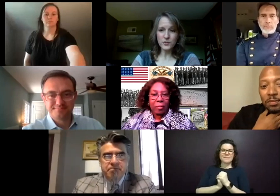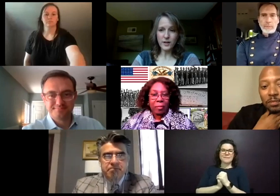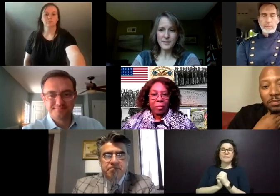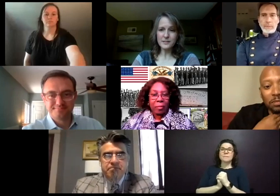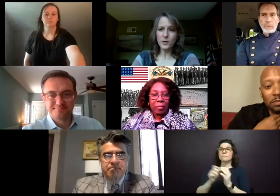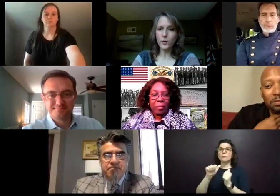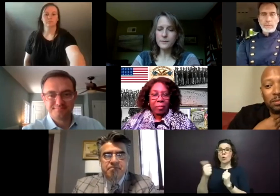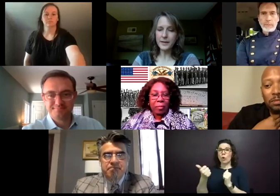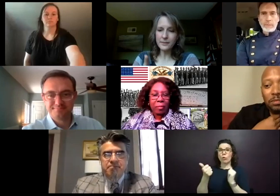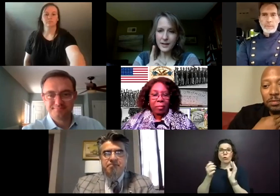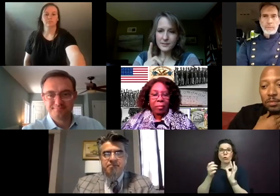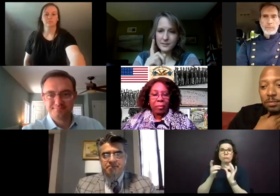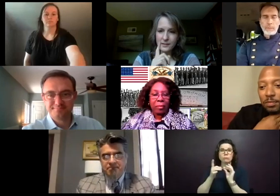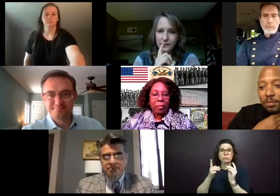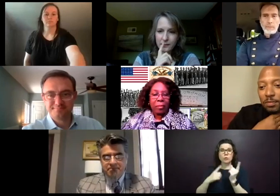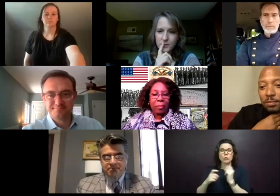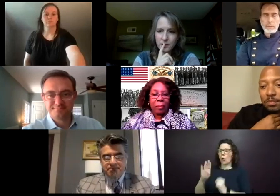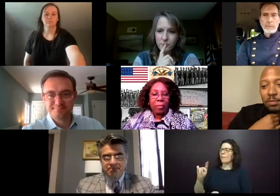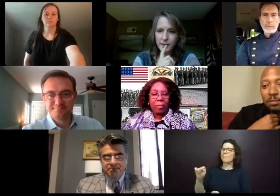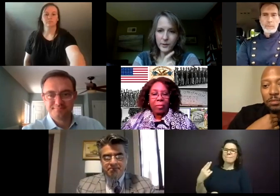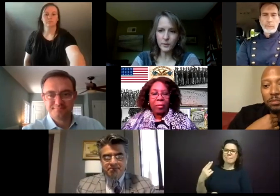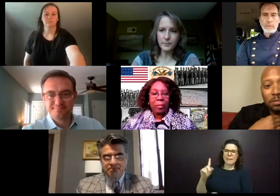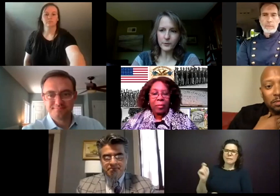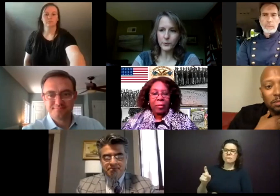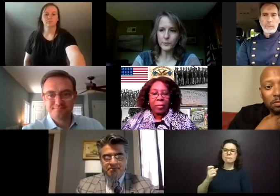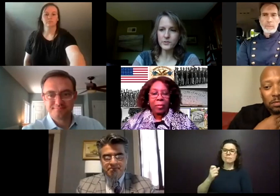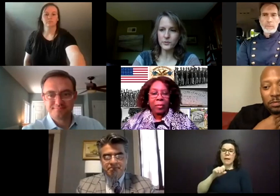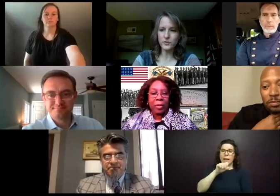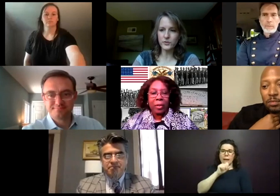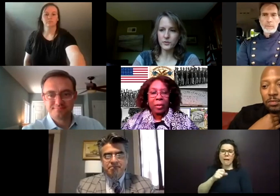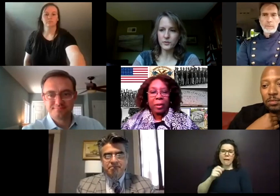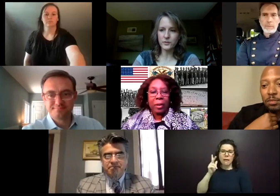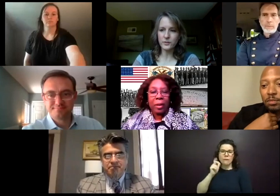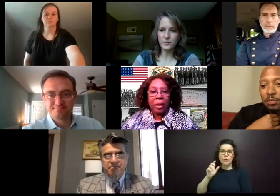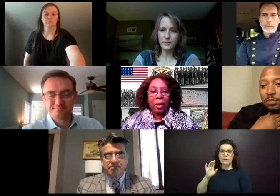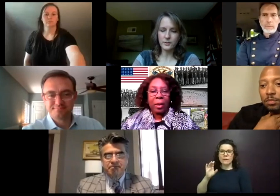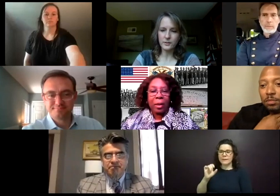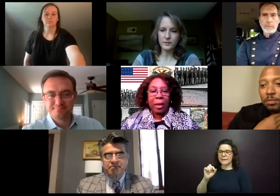Any other questions or comments? Oh, Beth asks, I'd love to hear from Carol about her research.